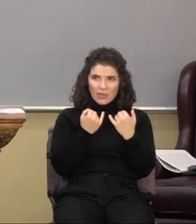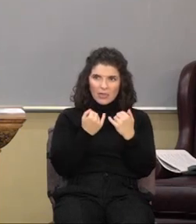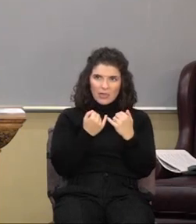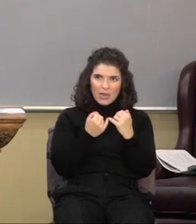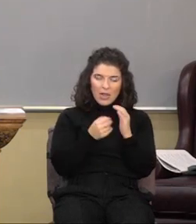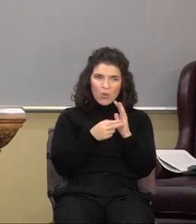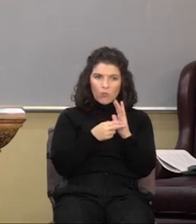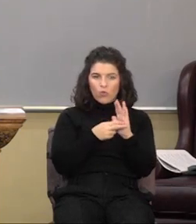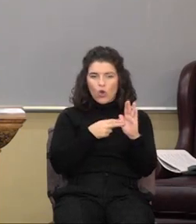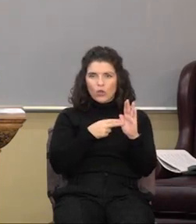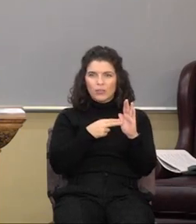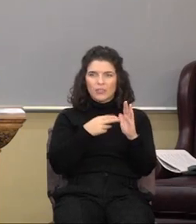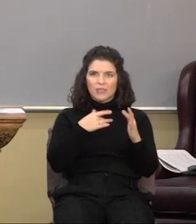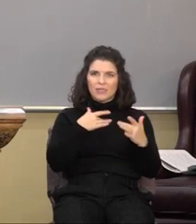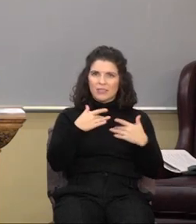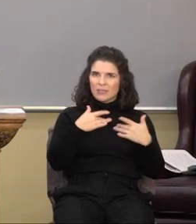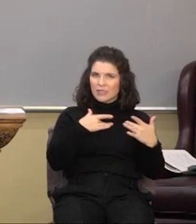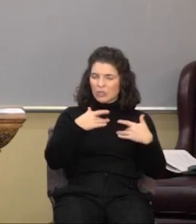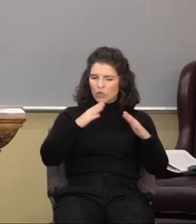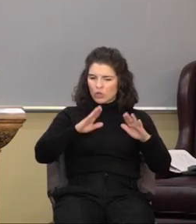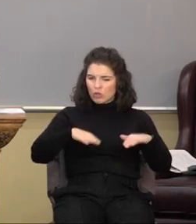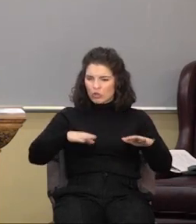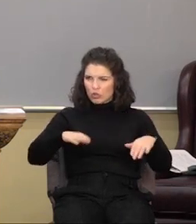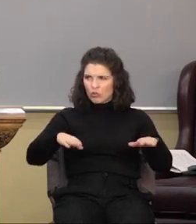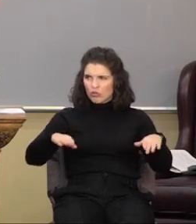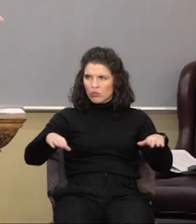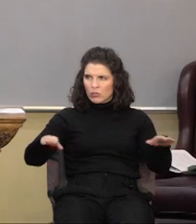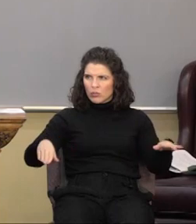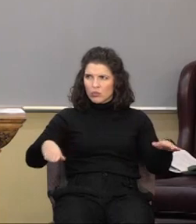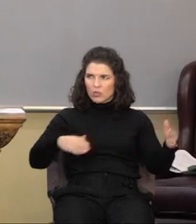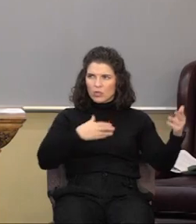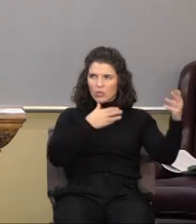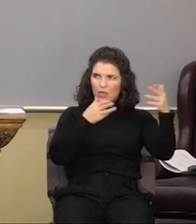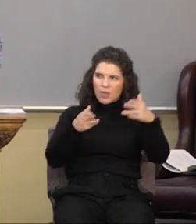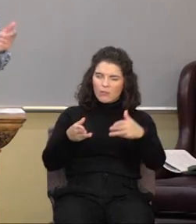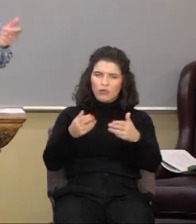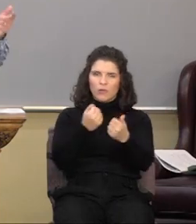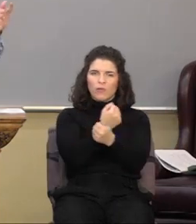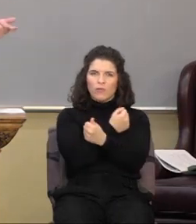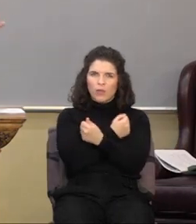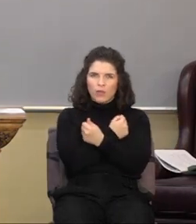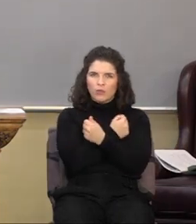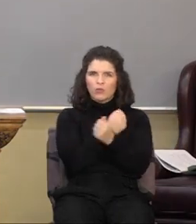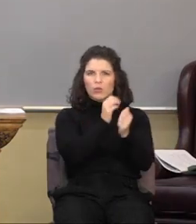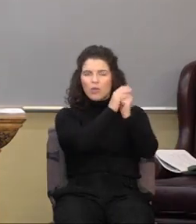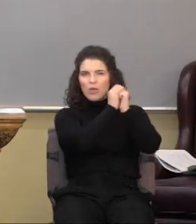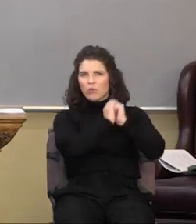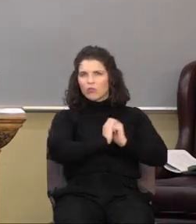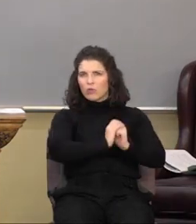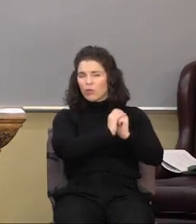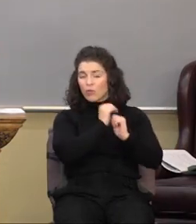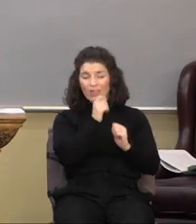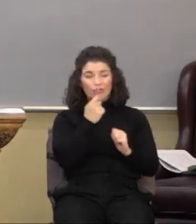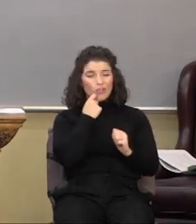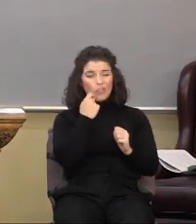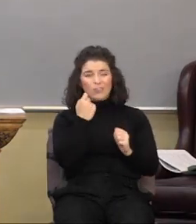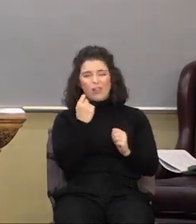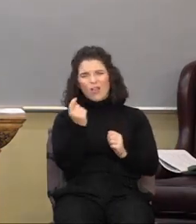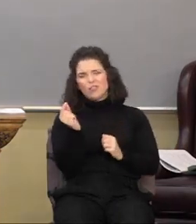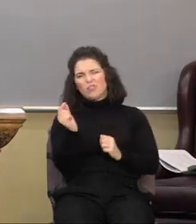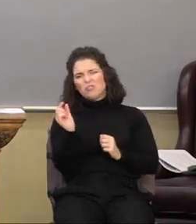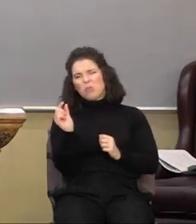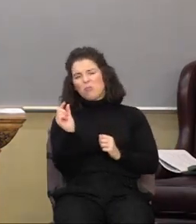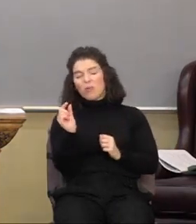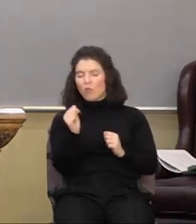us dear children, the object of his affection and adoration. Again, we're not just something. We're everything to God.